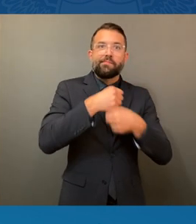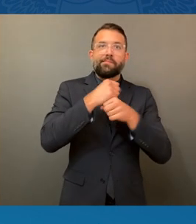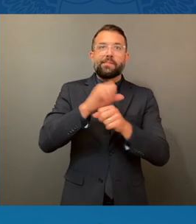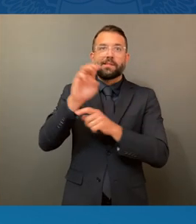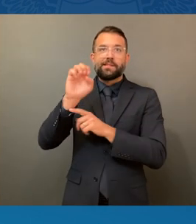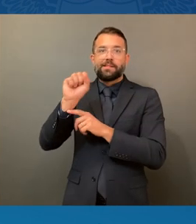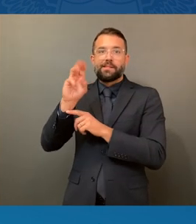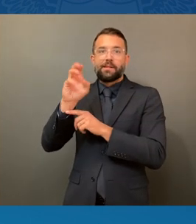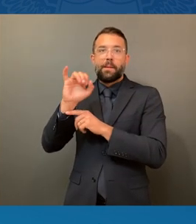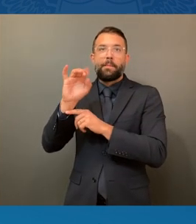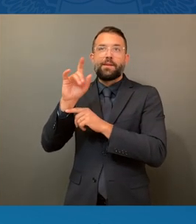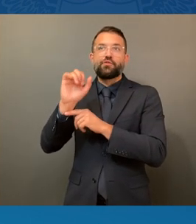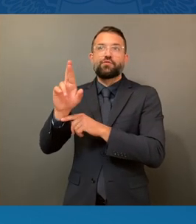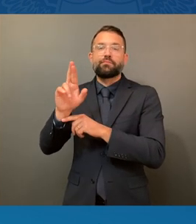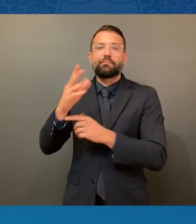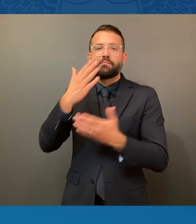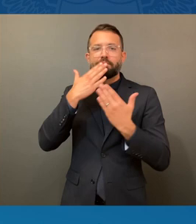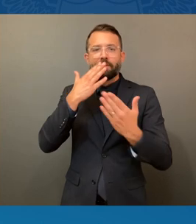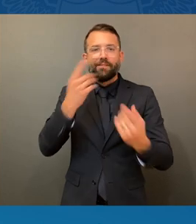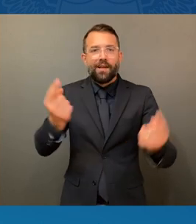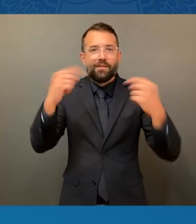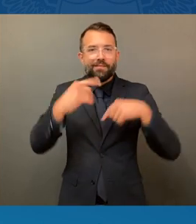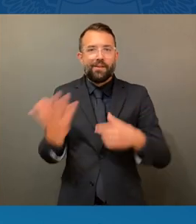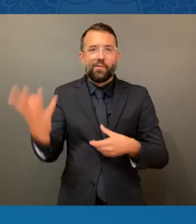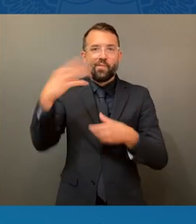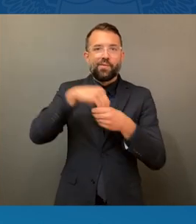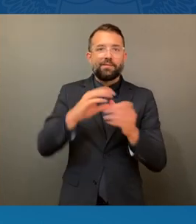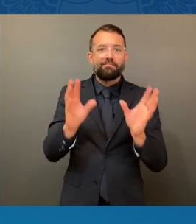Thank you. Thank you, Mr. Ambassador.